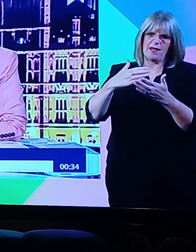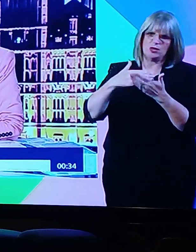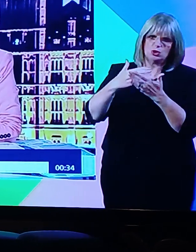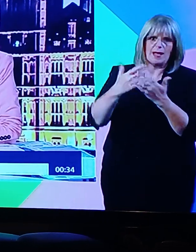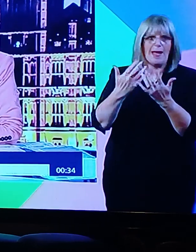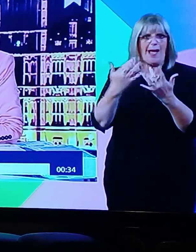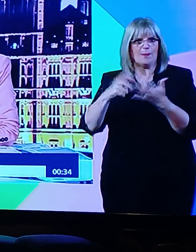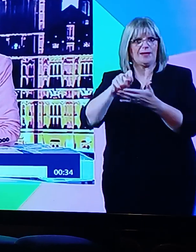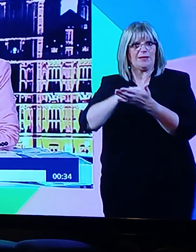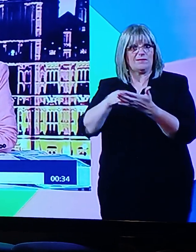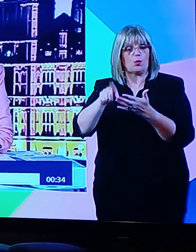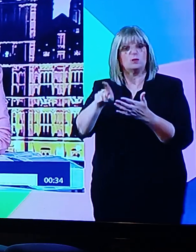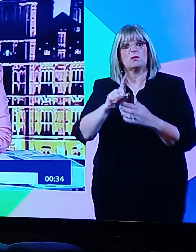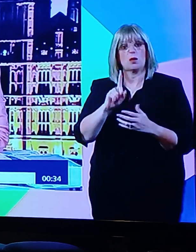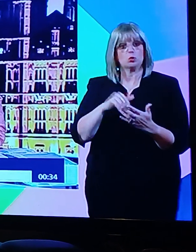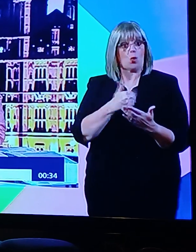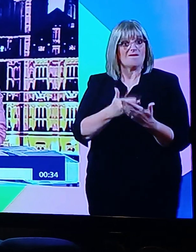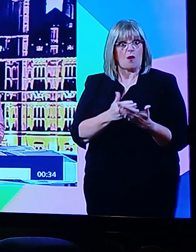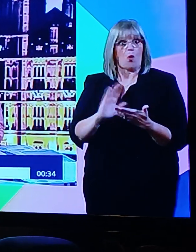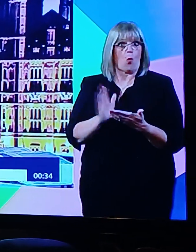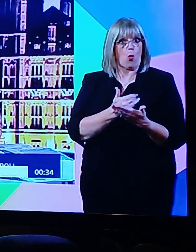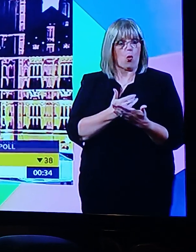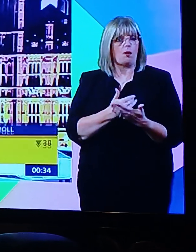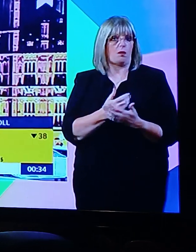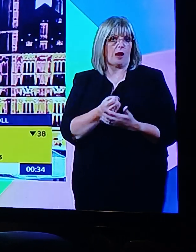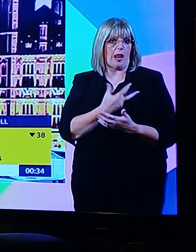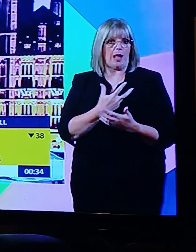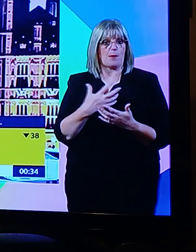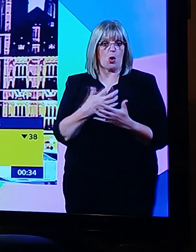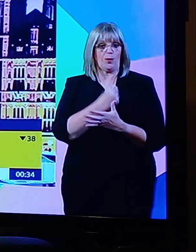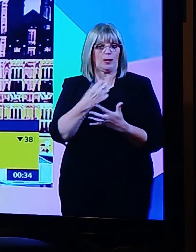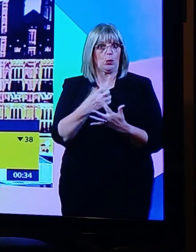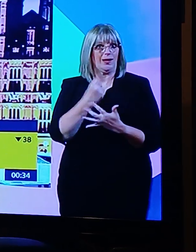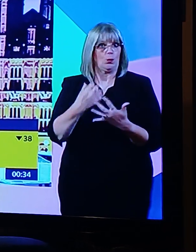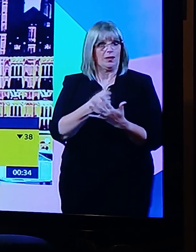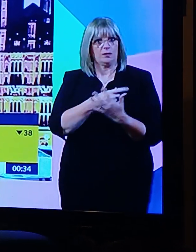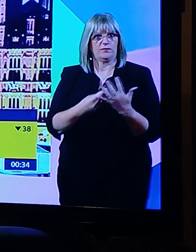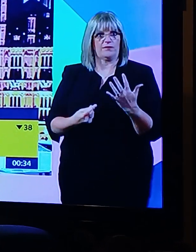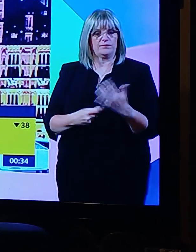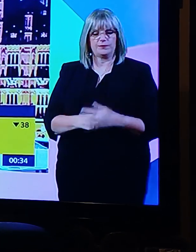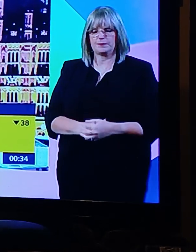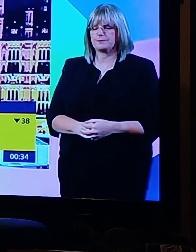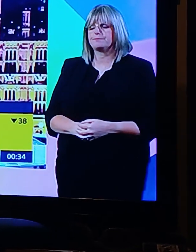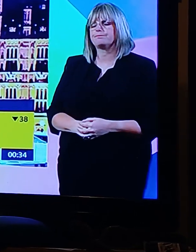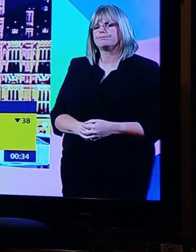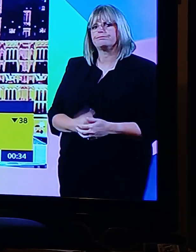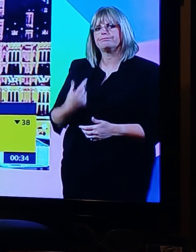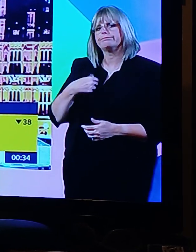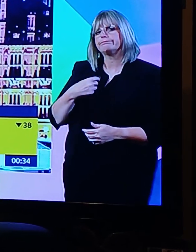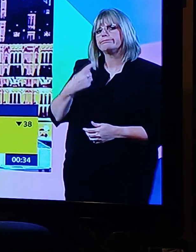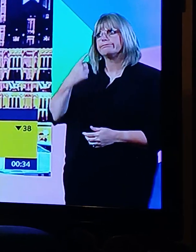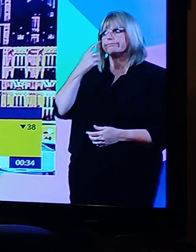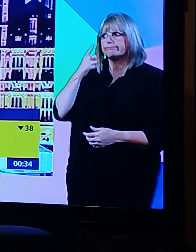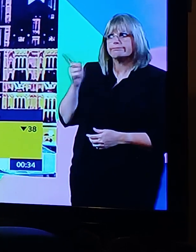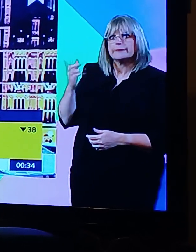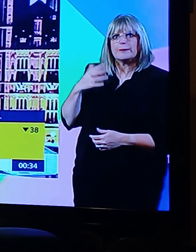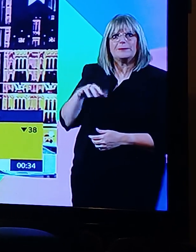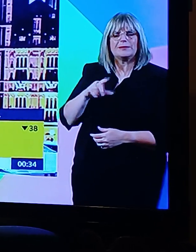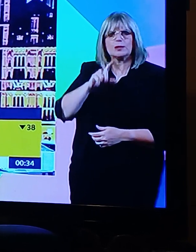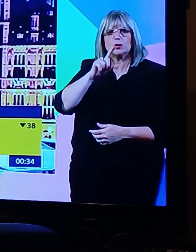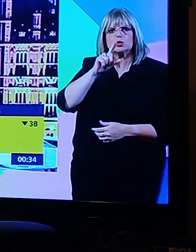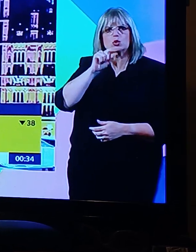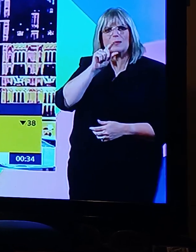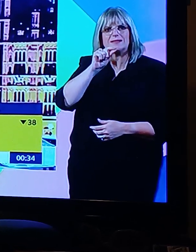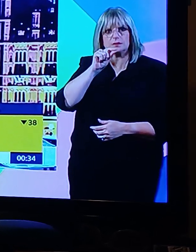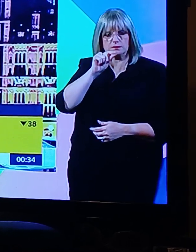been for Labour wins. Now, let's set you back to Swindon South. That result there, which was the first Labour win of the night, the